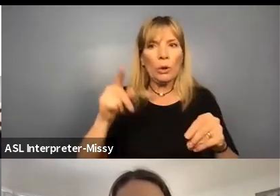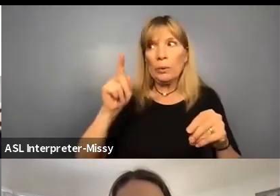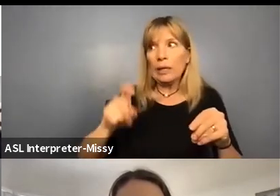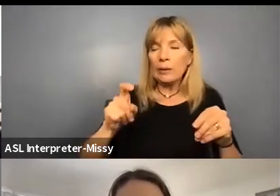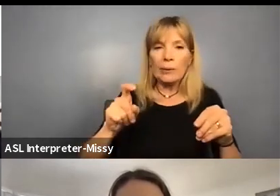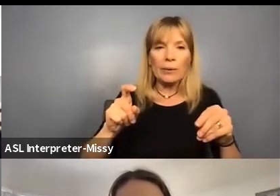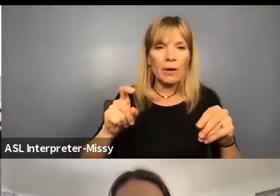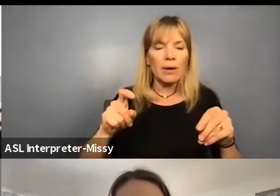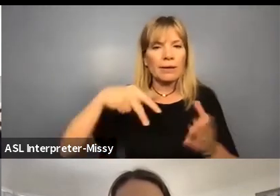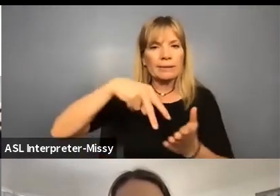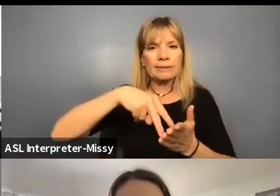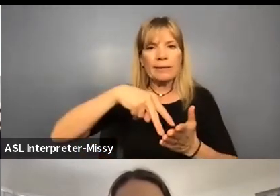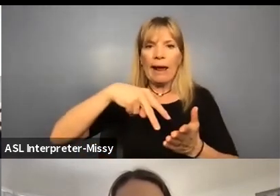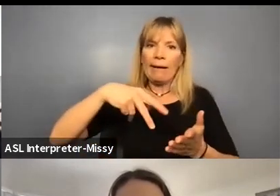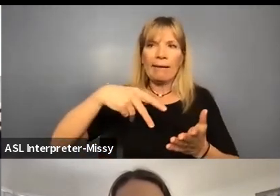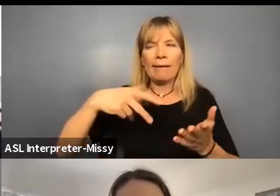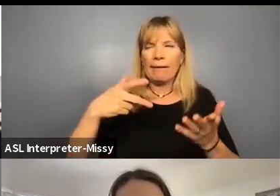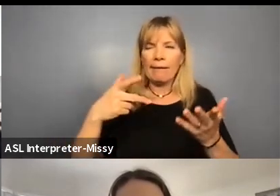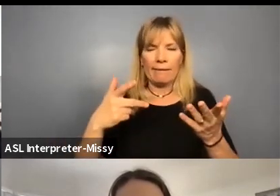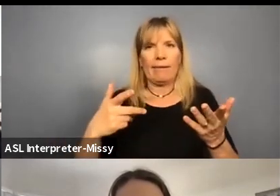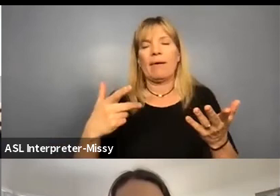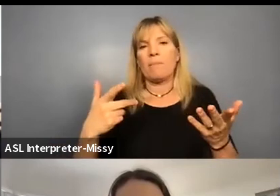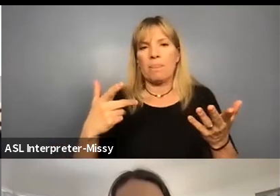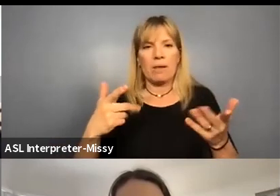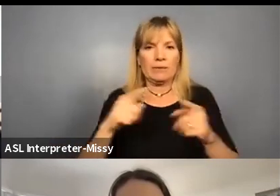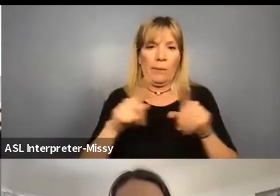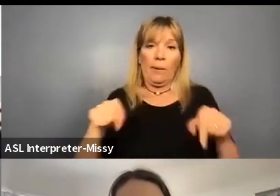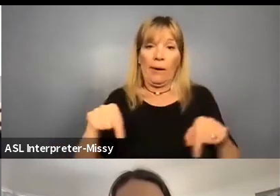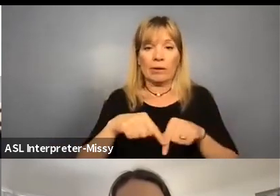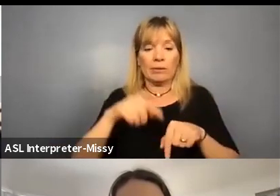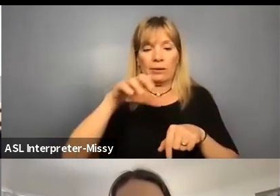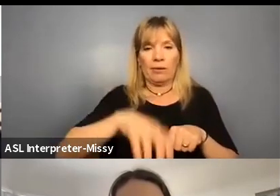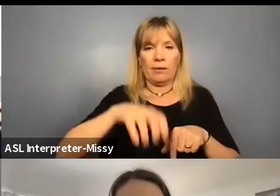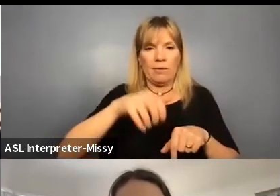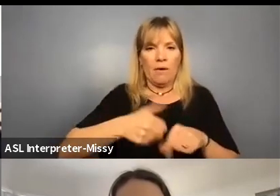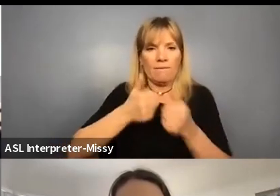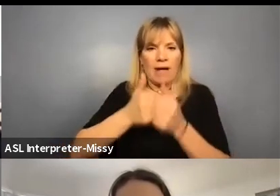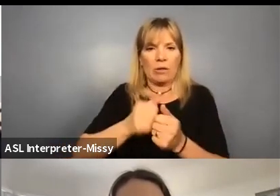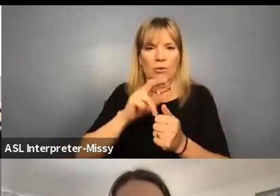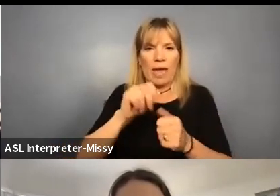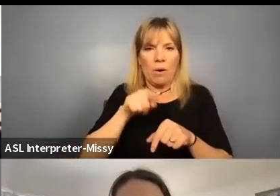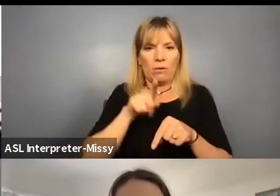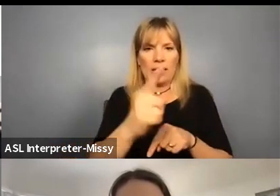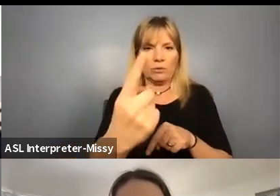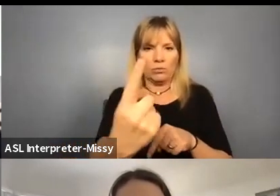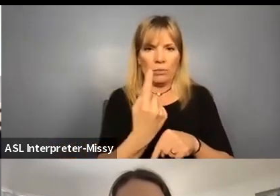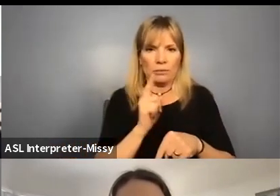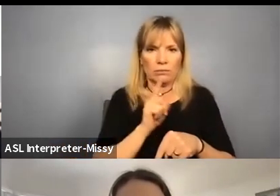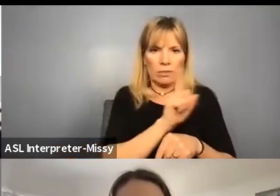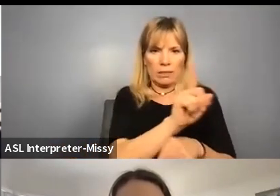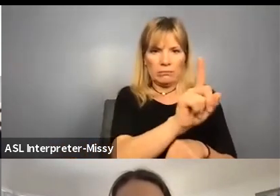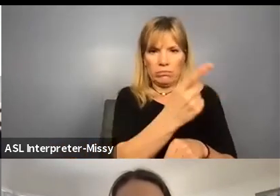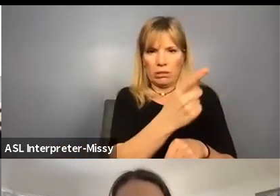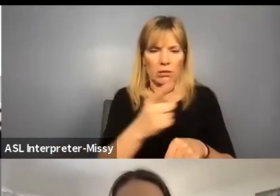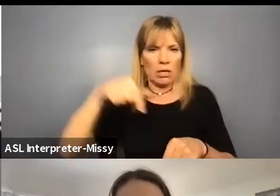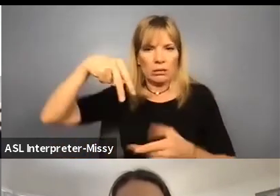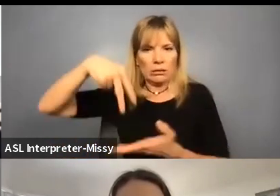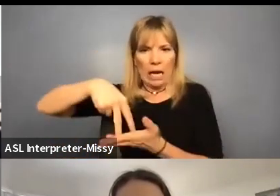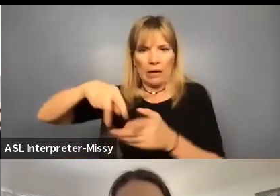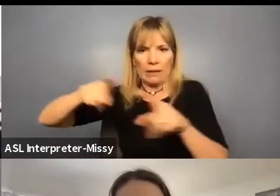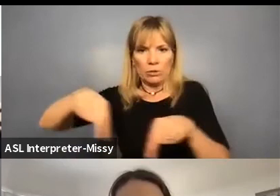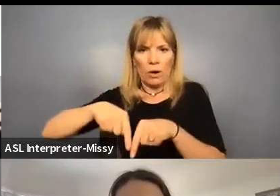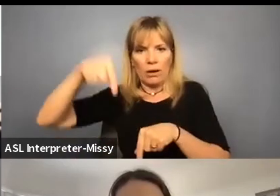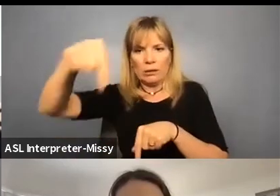stand on, you know, squares or follow arrows and things like that around the store.